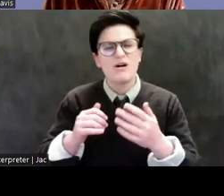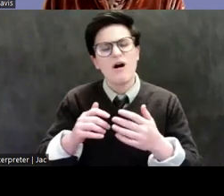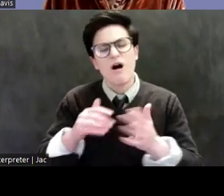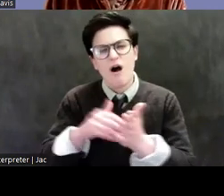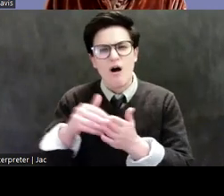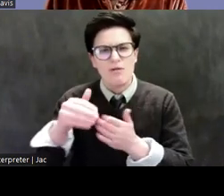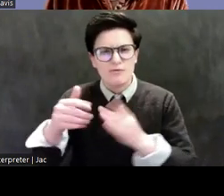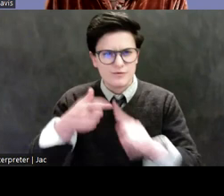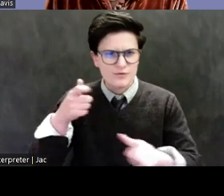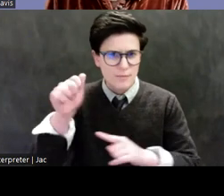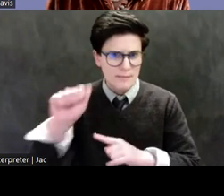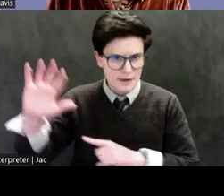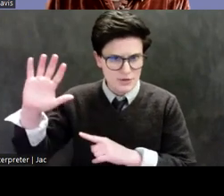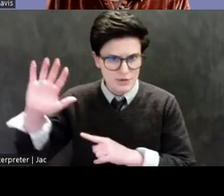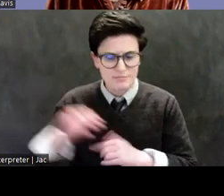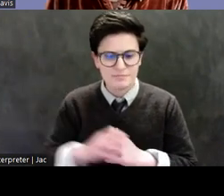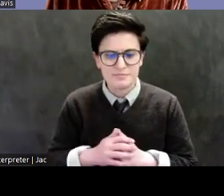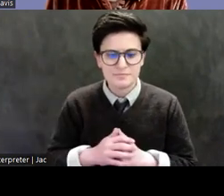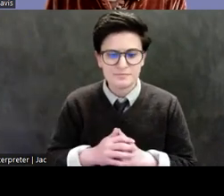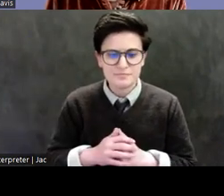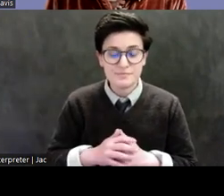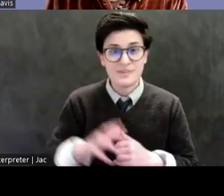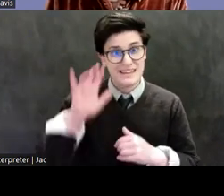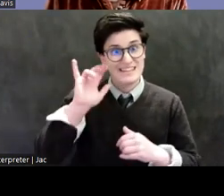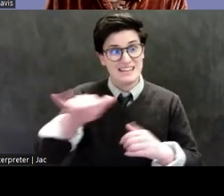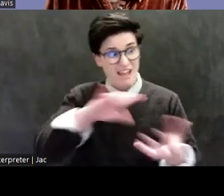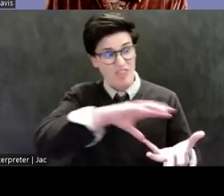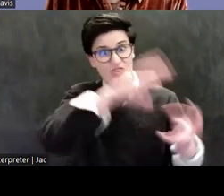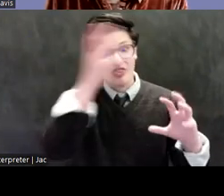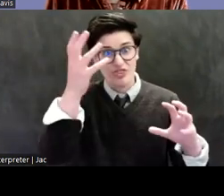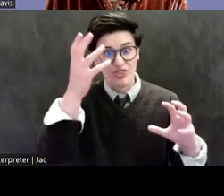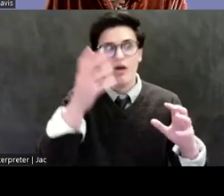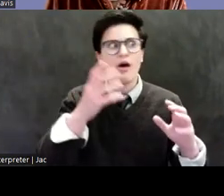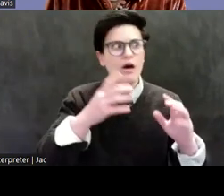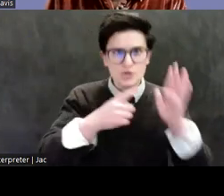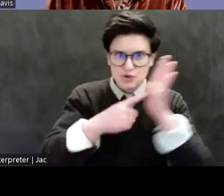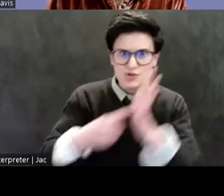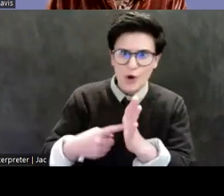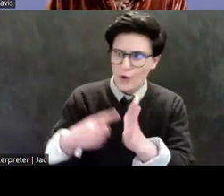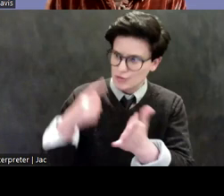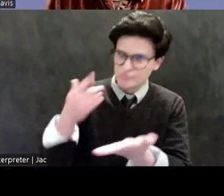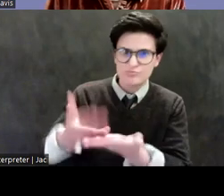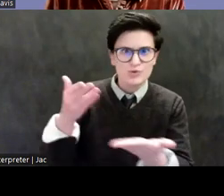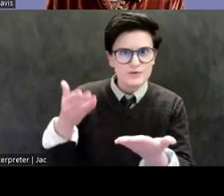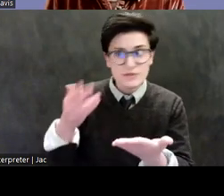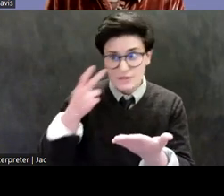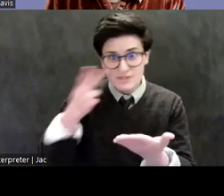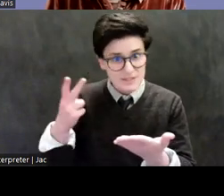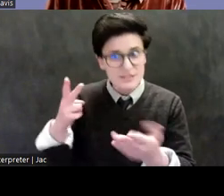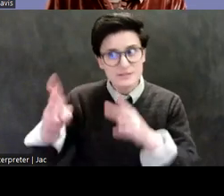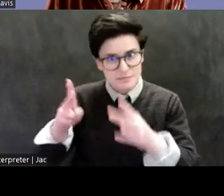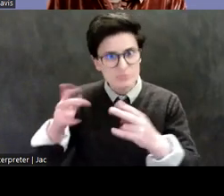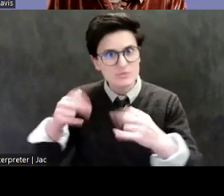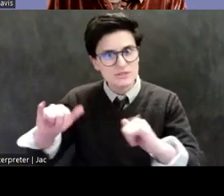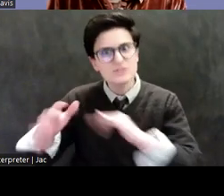fallout prompted warnings that the American market for Asian art is still the wild, wild east of the art world. With all eyes